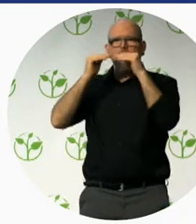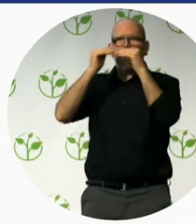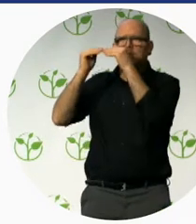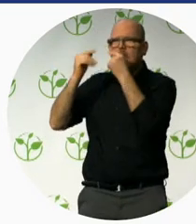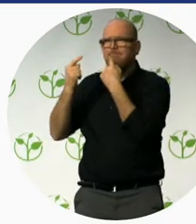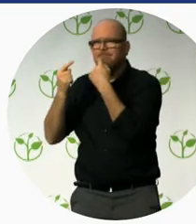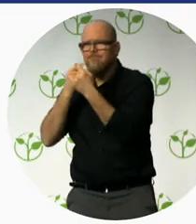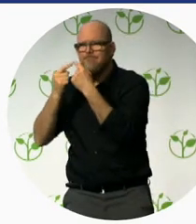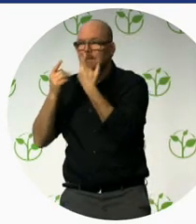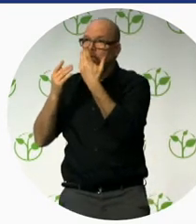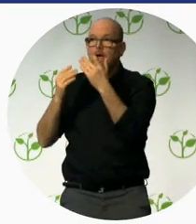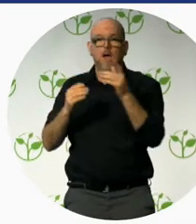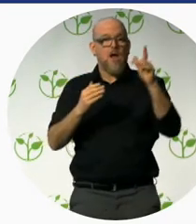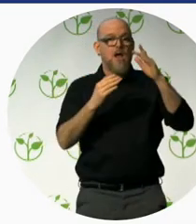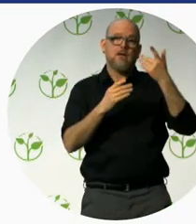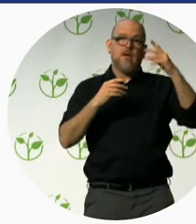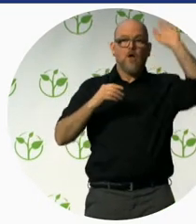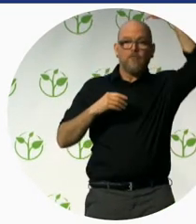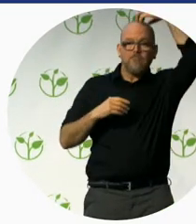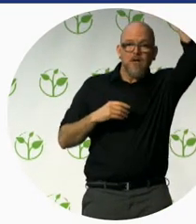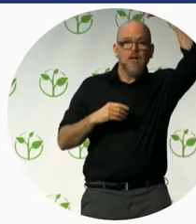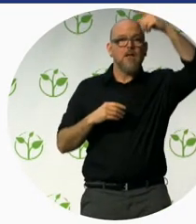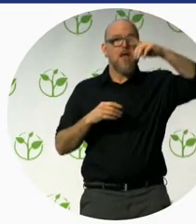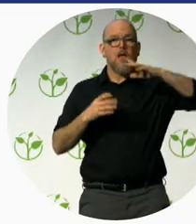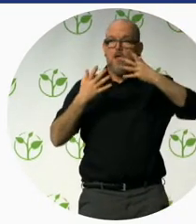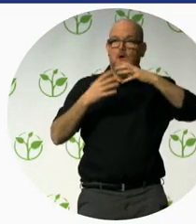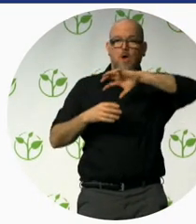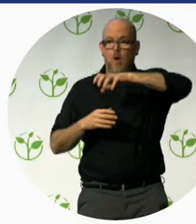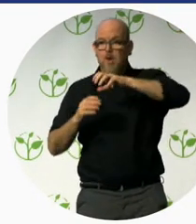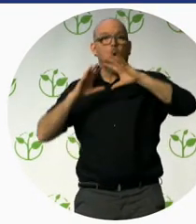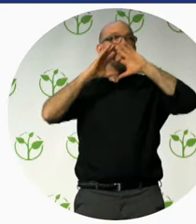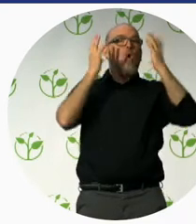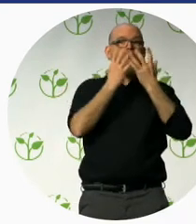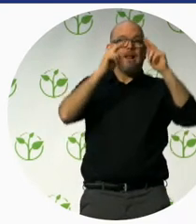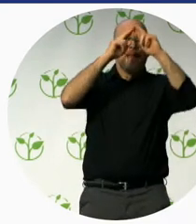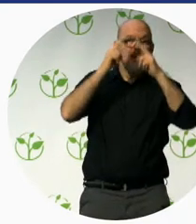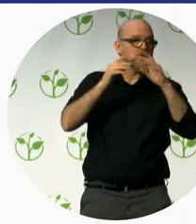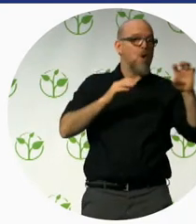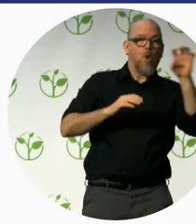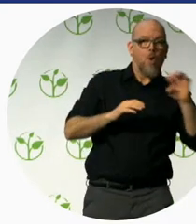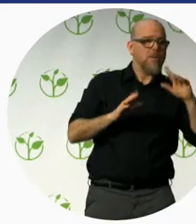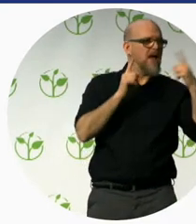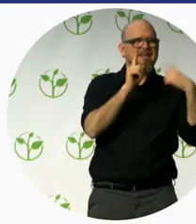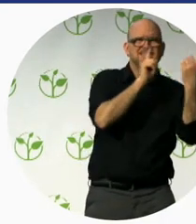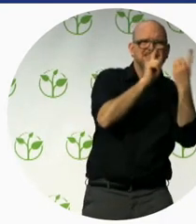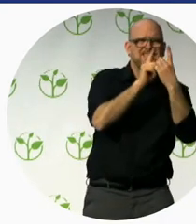of many countries in the world, many of Europe. We are working with